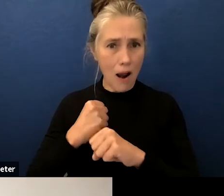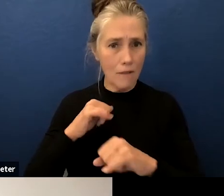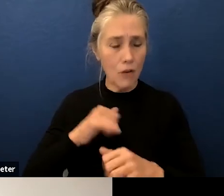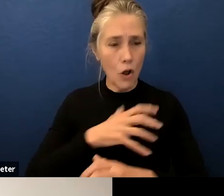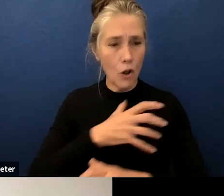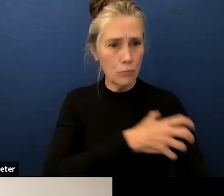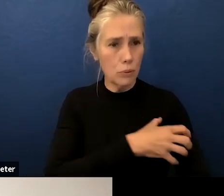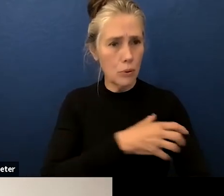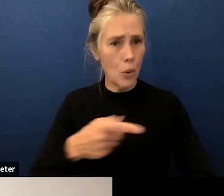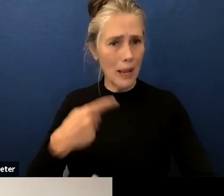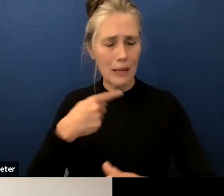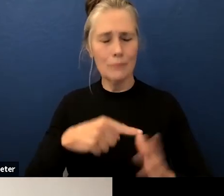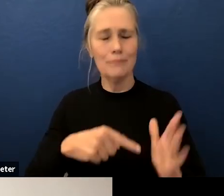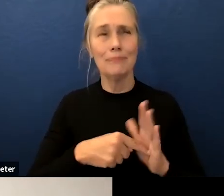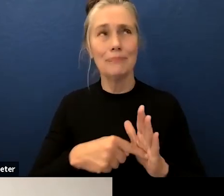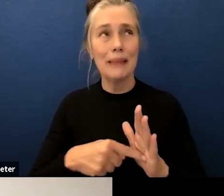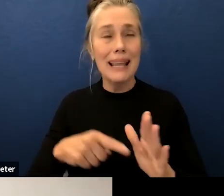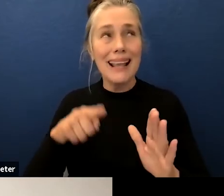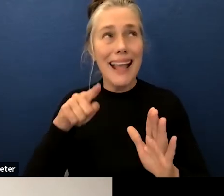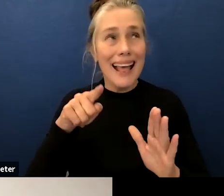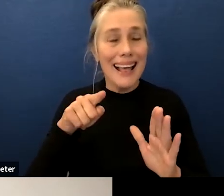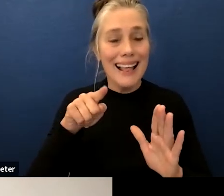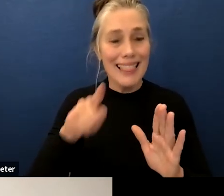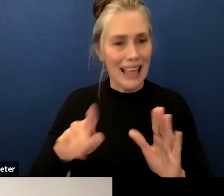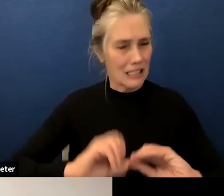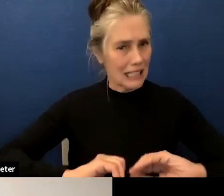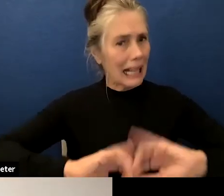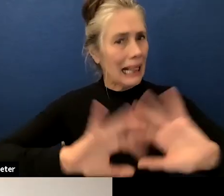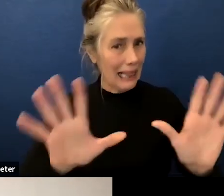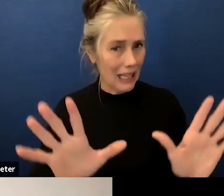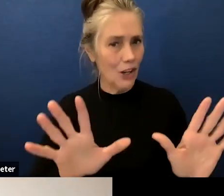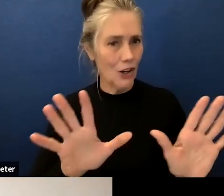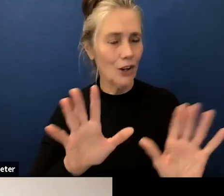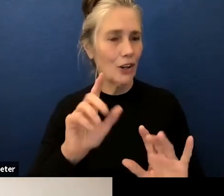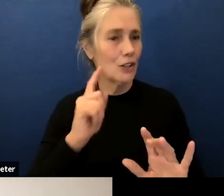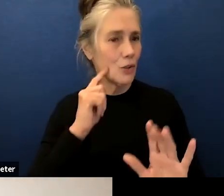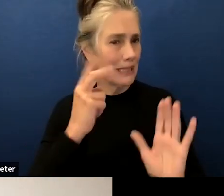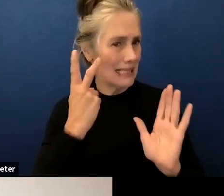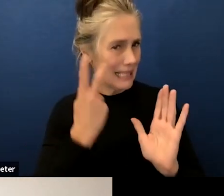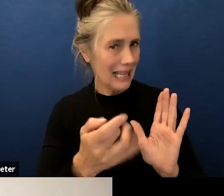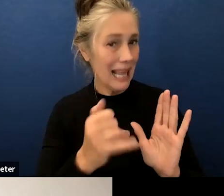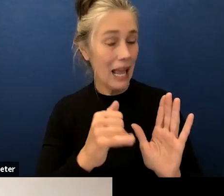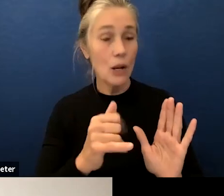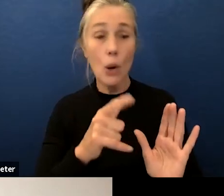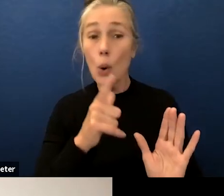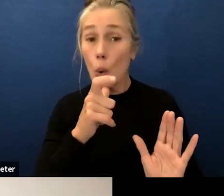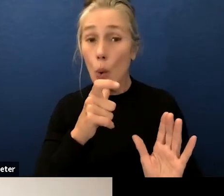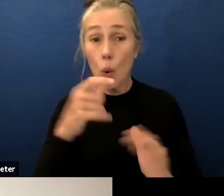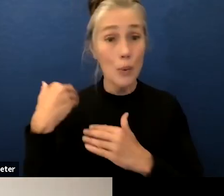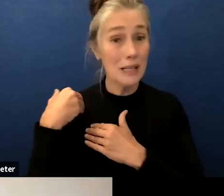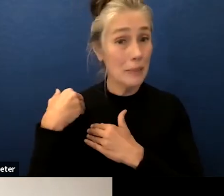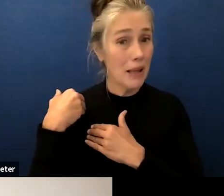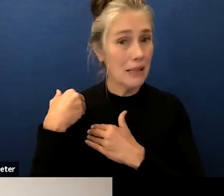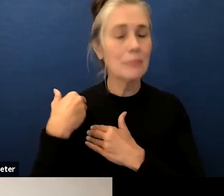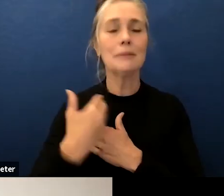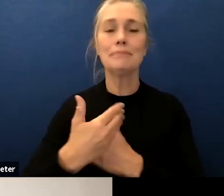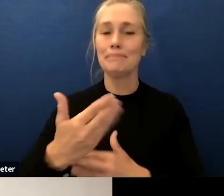ones doing the work but they were at the tip of the spear and that's our school psychologists they really began doing this work several